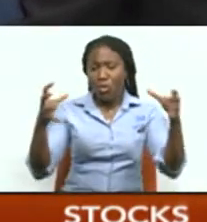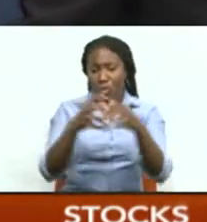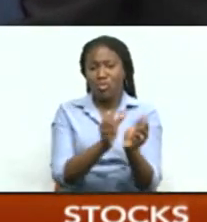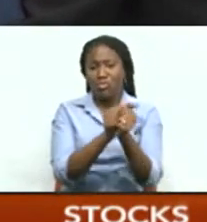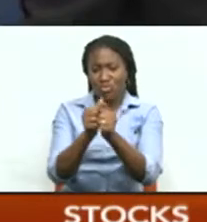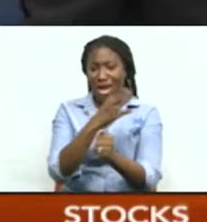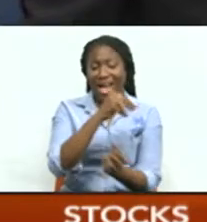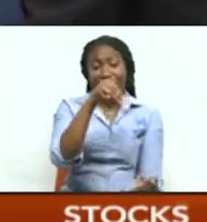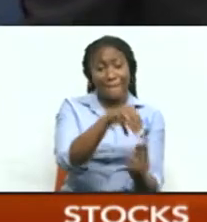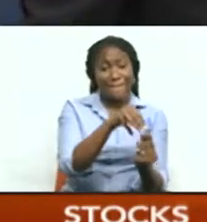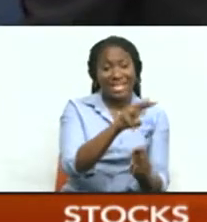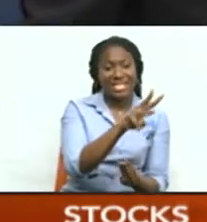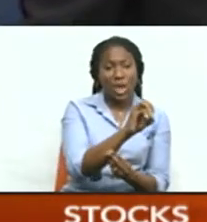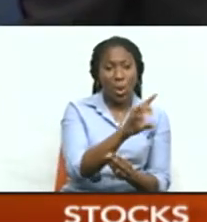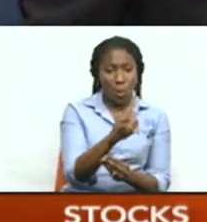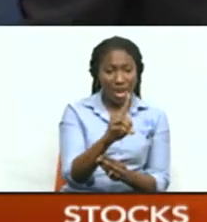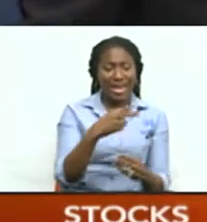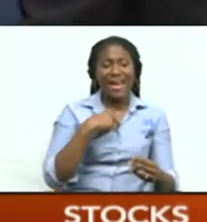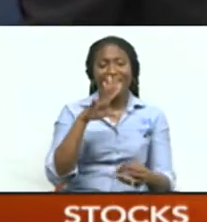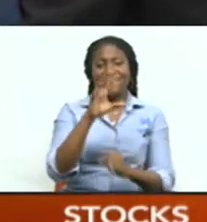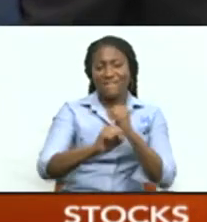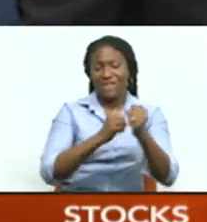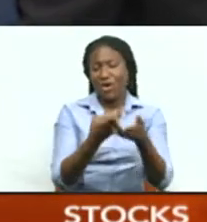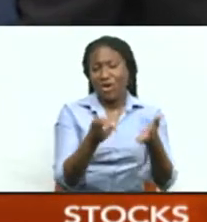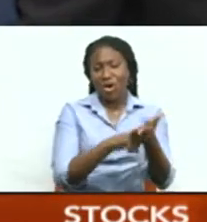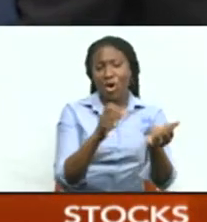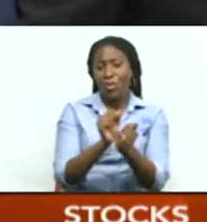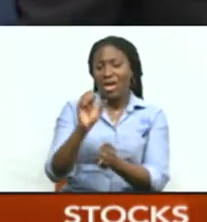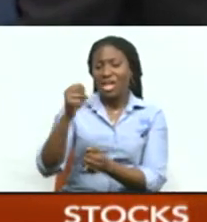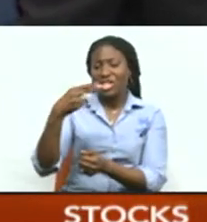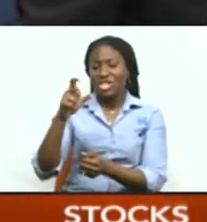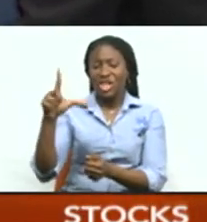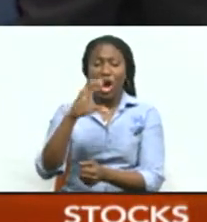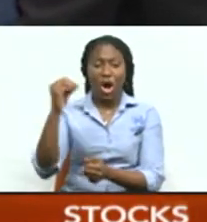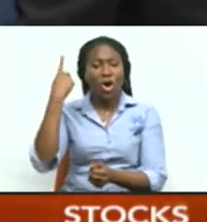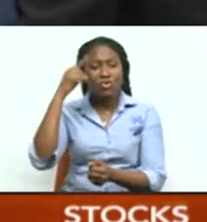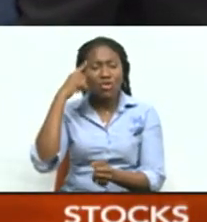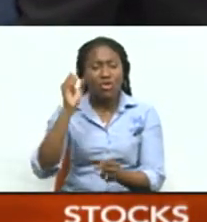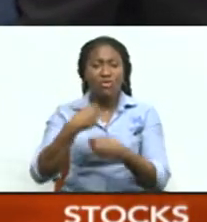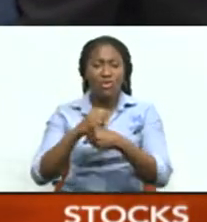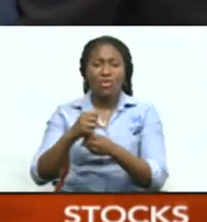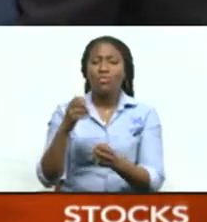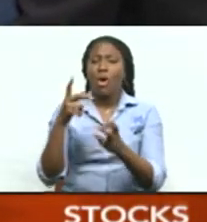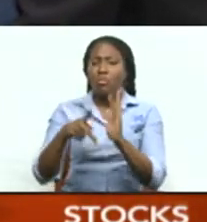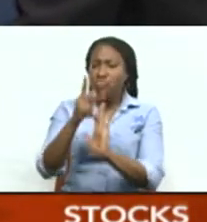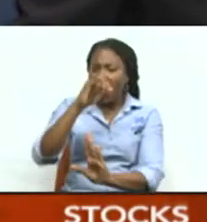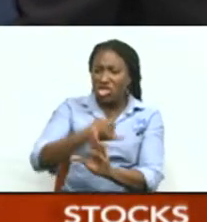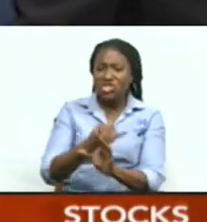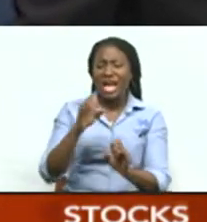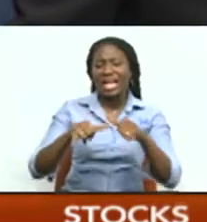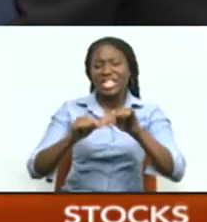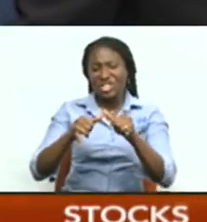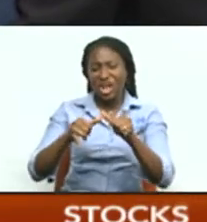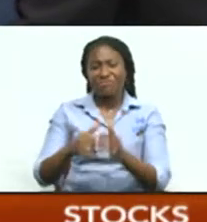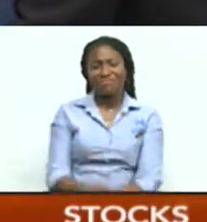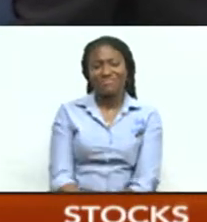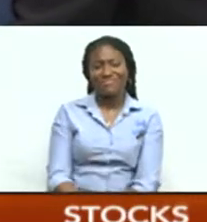Marcy Wood has secured a five-year framework agreement with Shell TNT for the delivery of engineering projects and asset support.